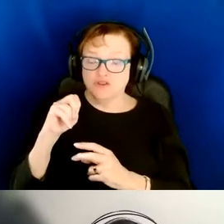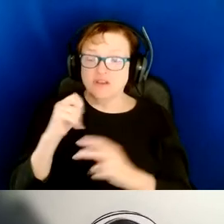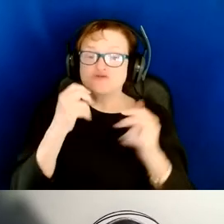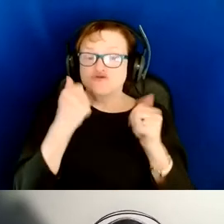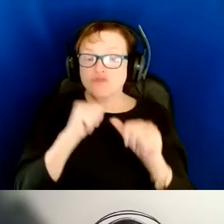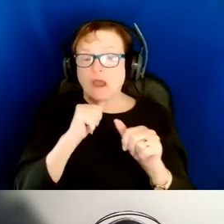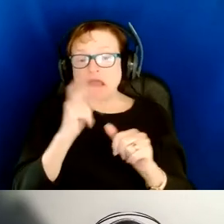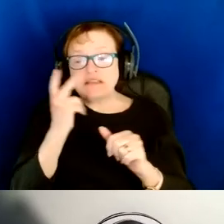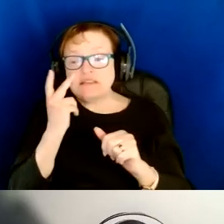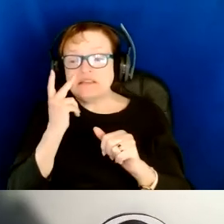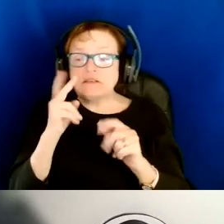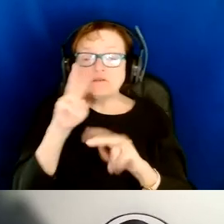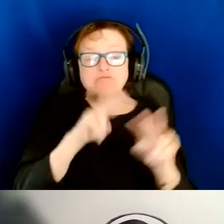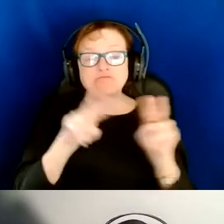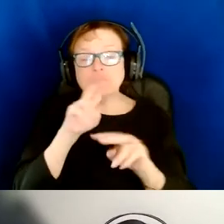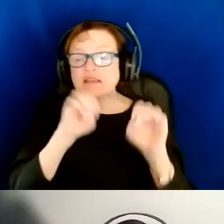this cityscape